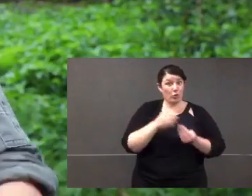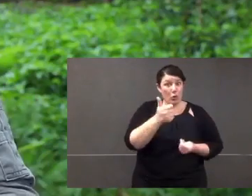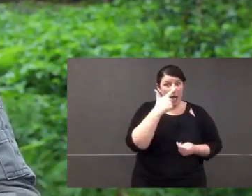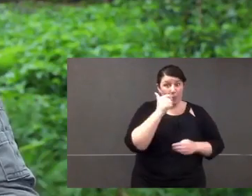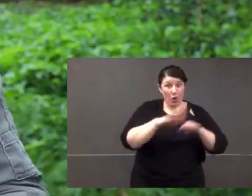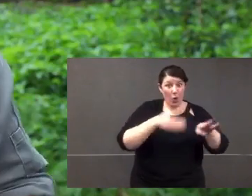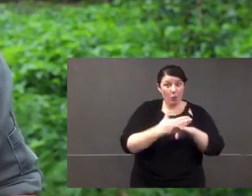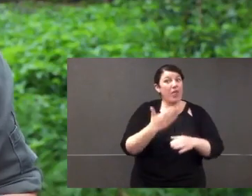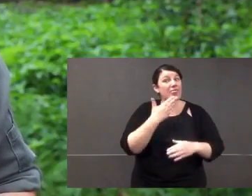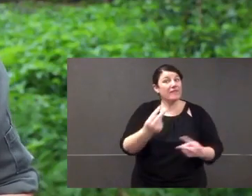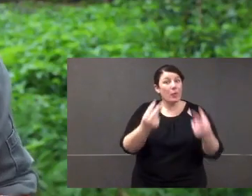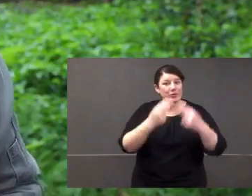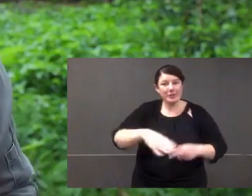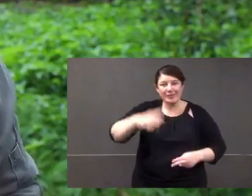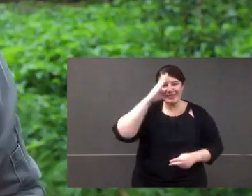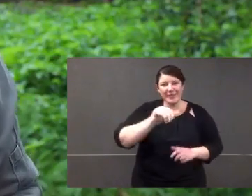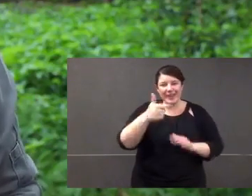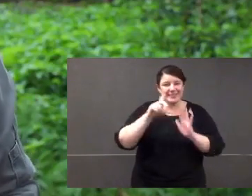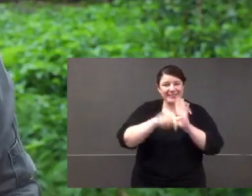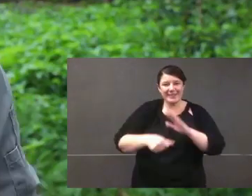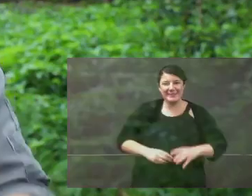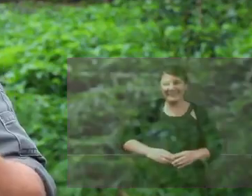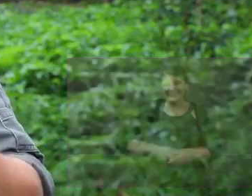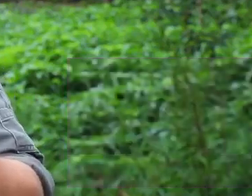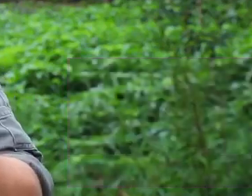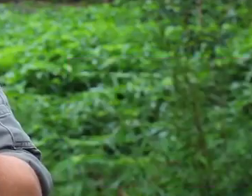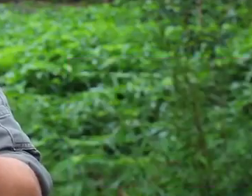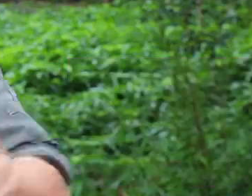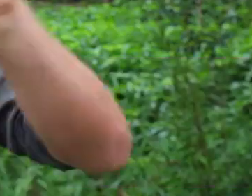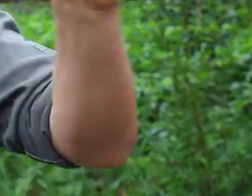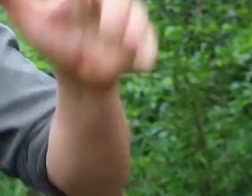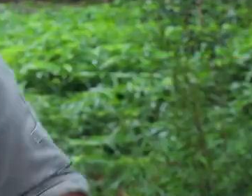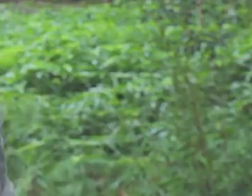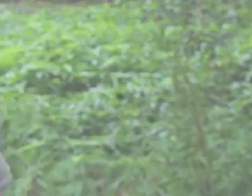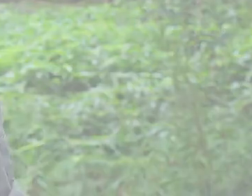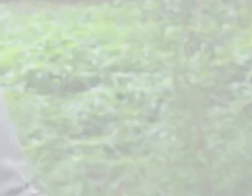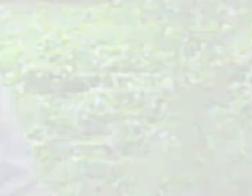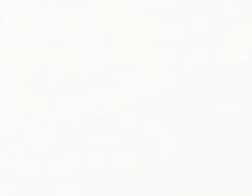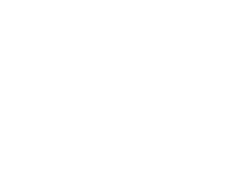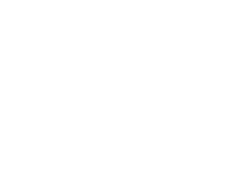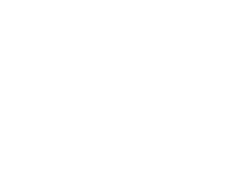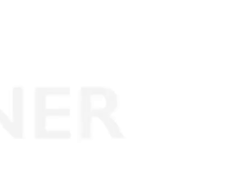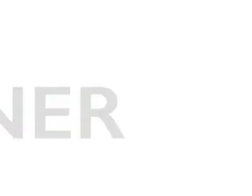three birds on earth. Over and out. Good luck with your homework. Thanks everyone for watching. See you next time.